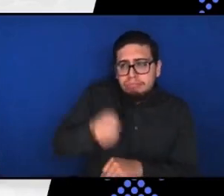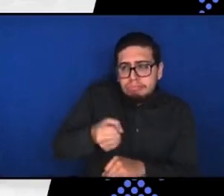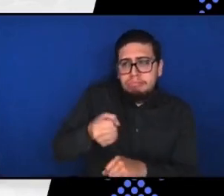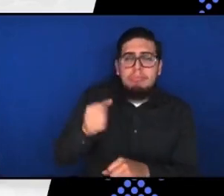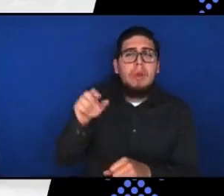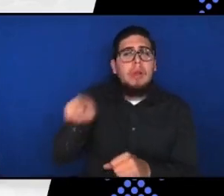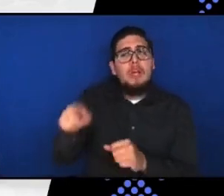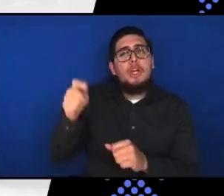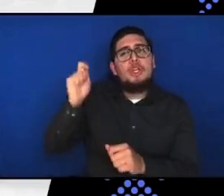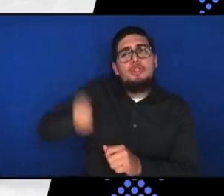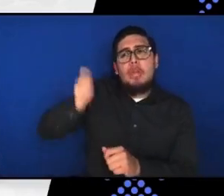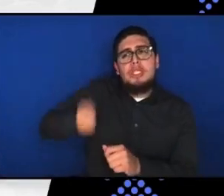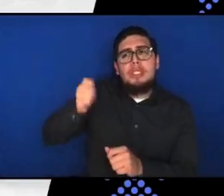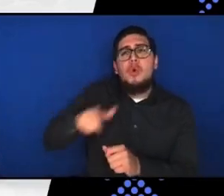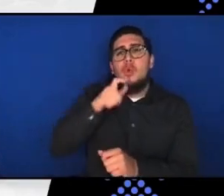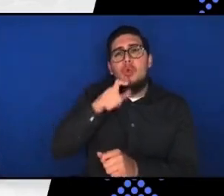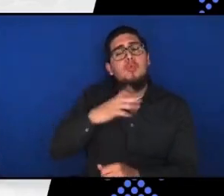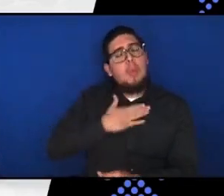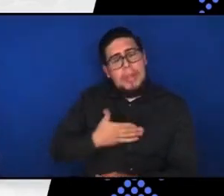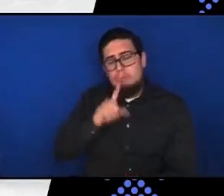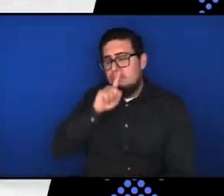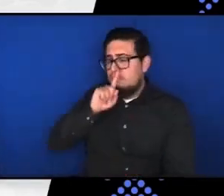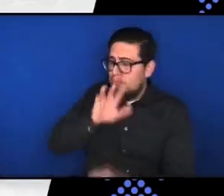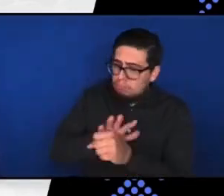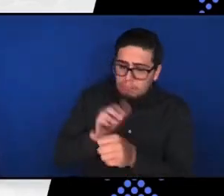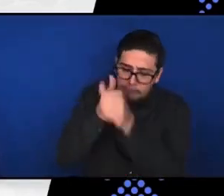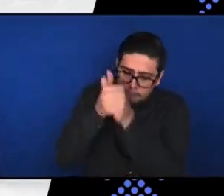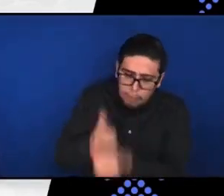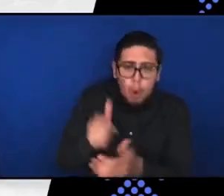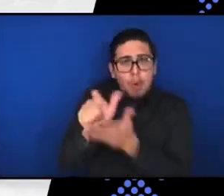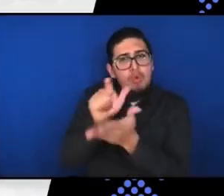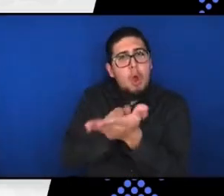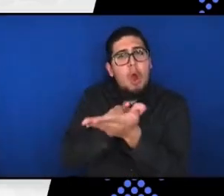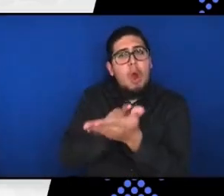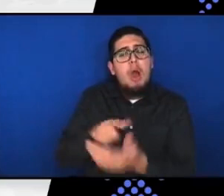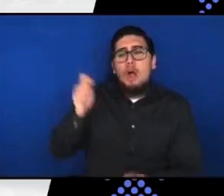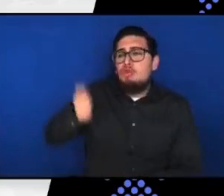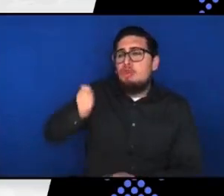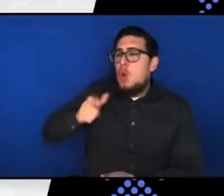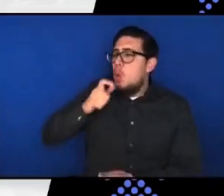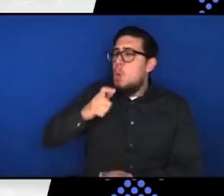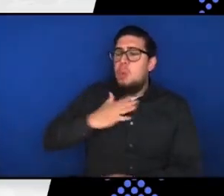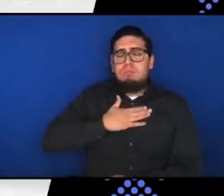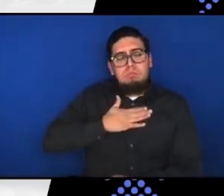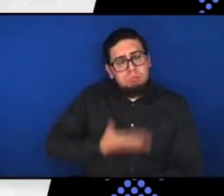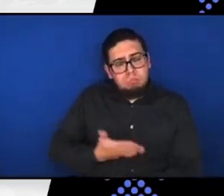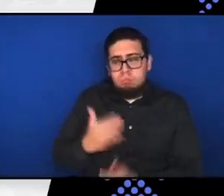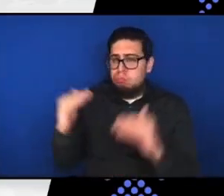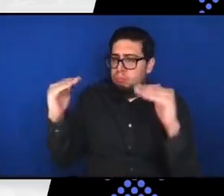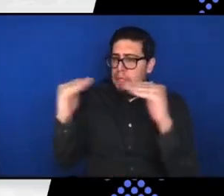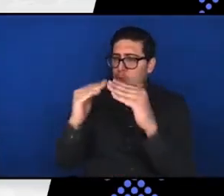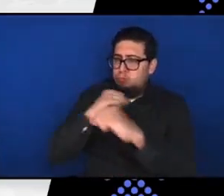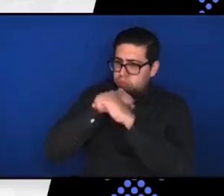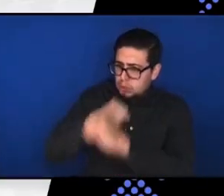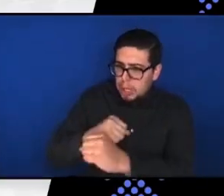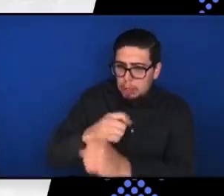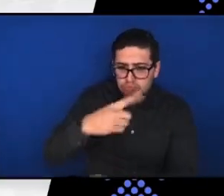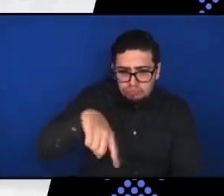of law, justices who are committed to equal protection, and justices who are committed to our democracy.